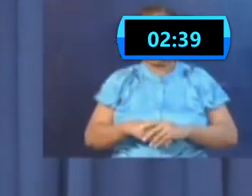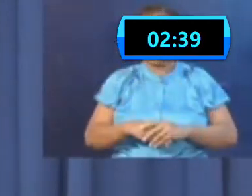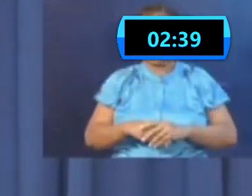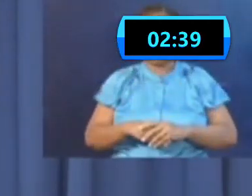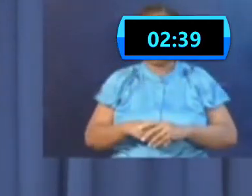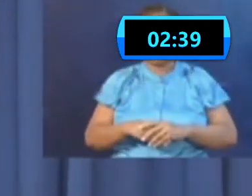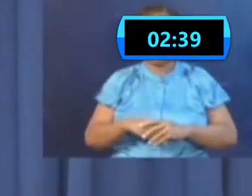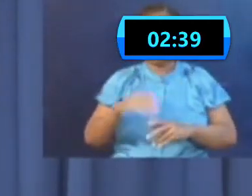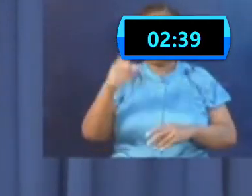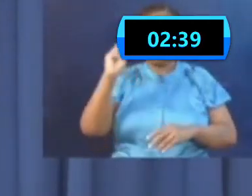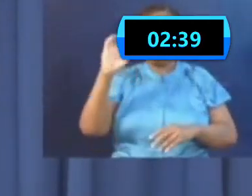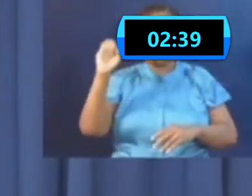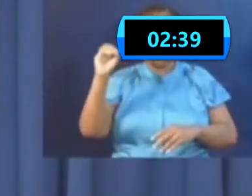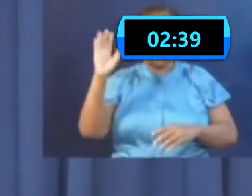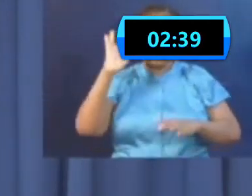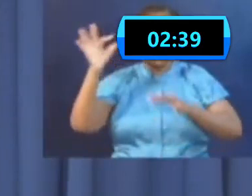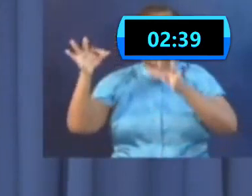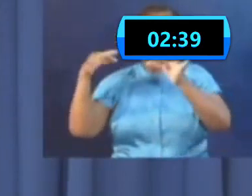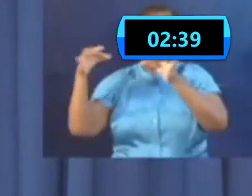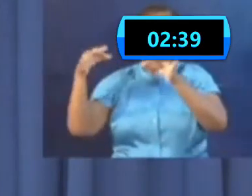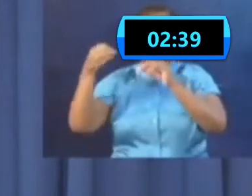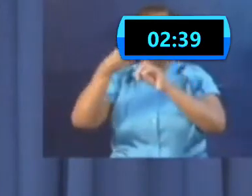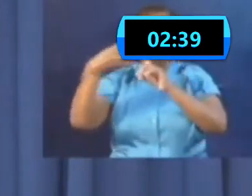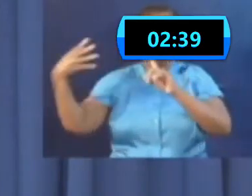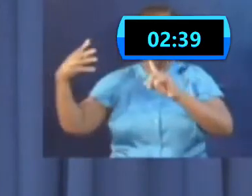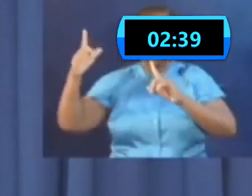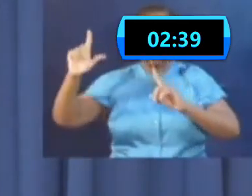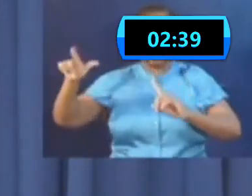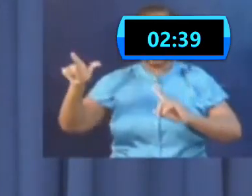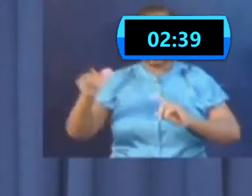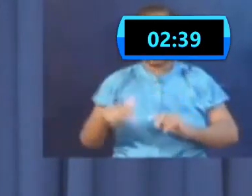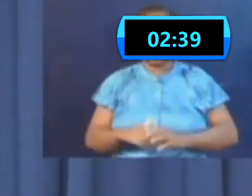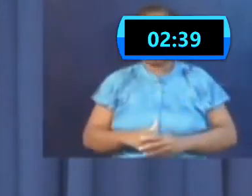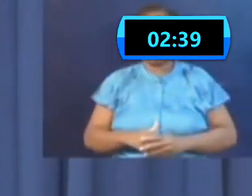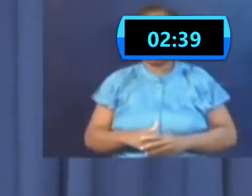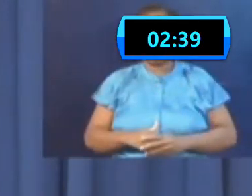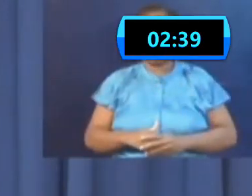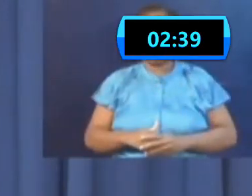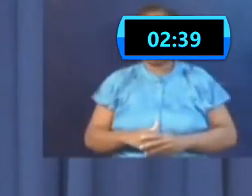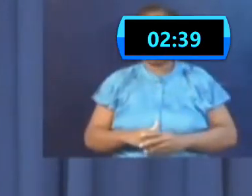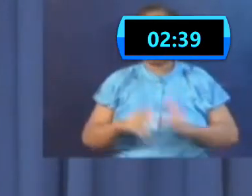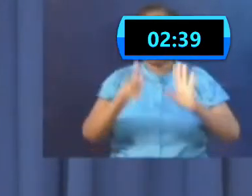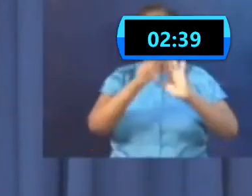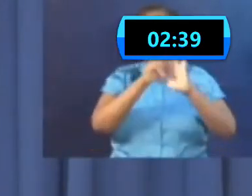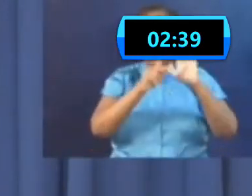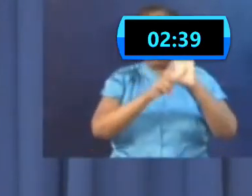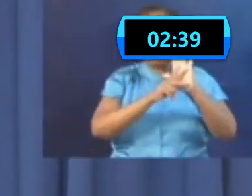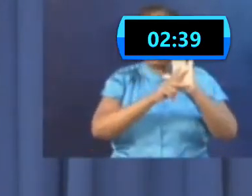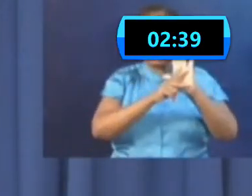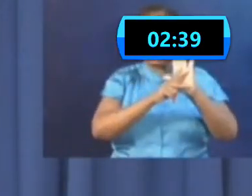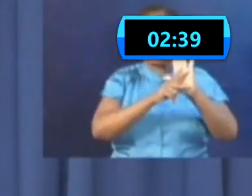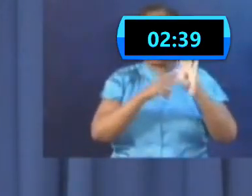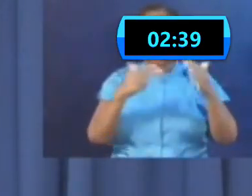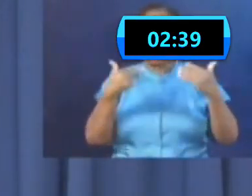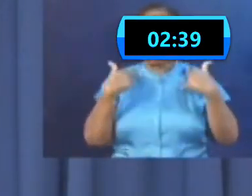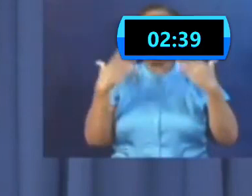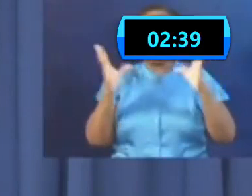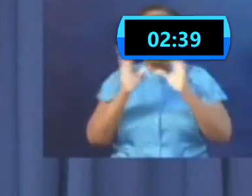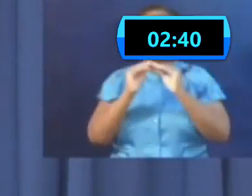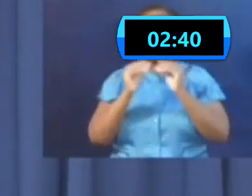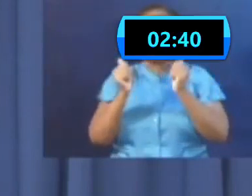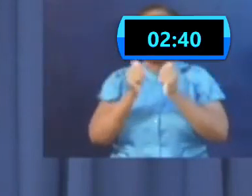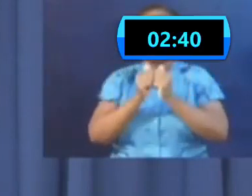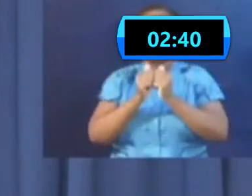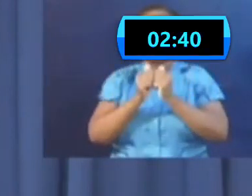will go into the technical details. I will just announce the policy positions. We had a meeting with the CMOHs